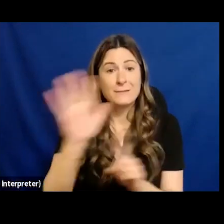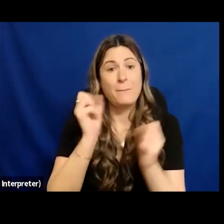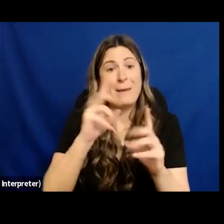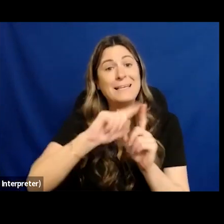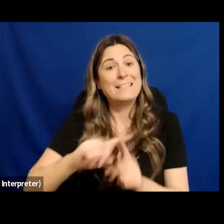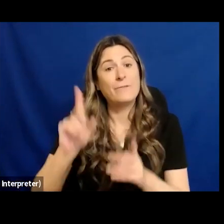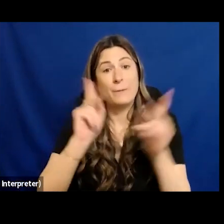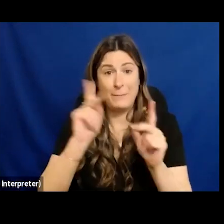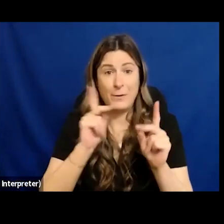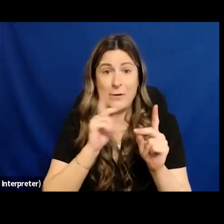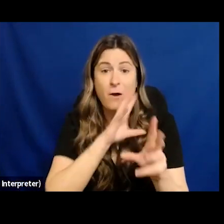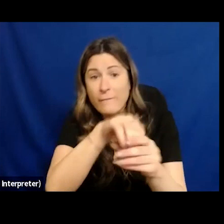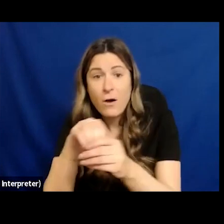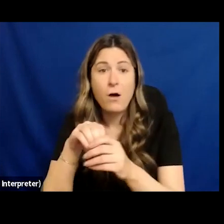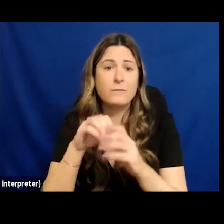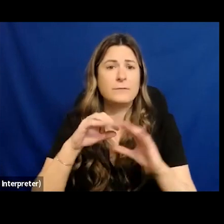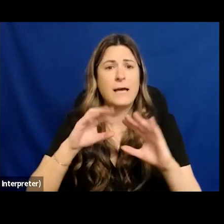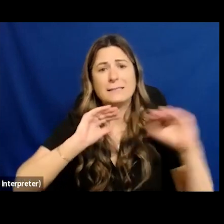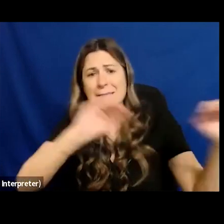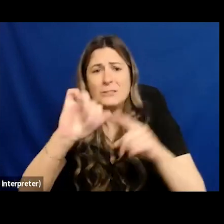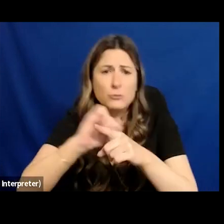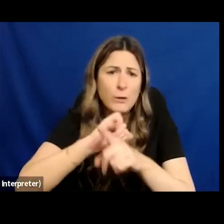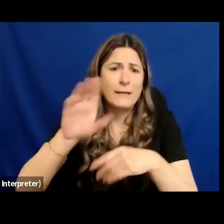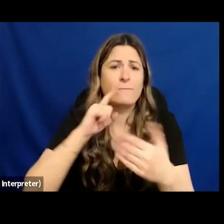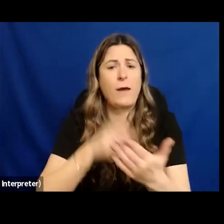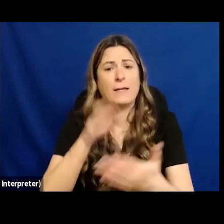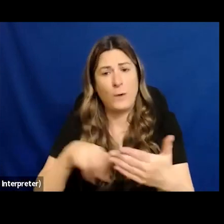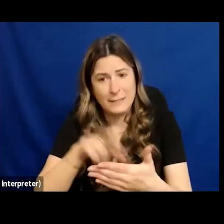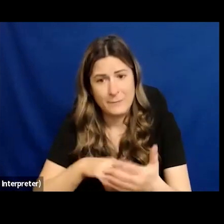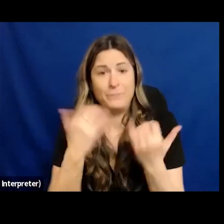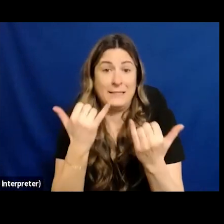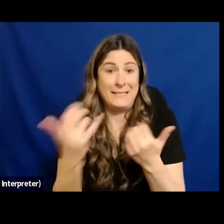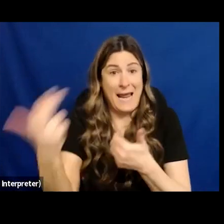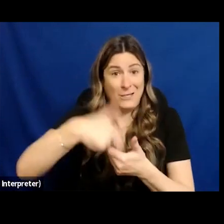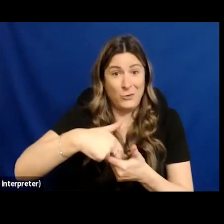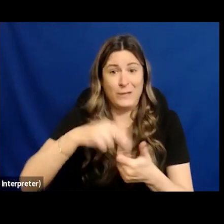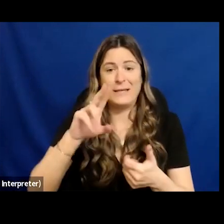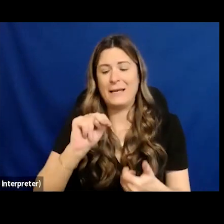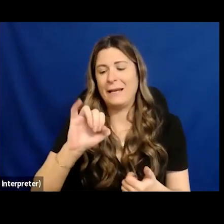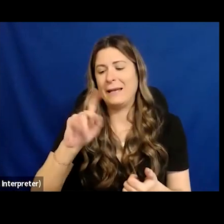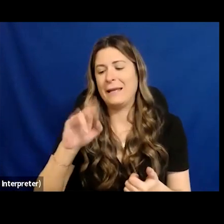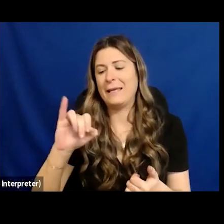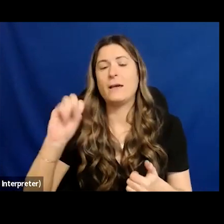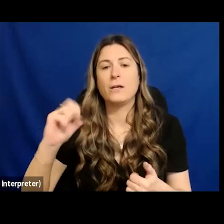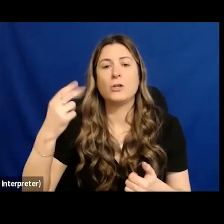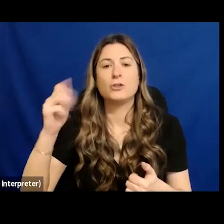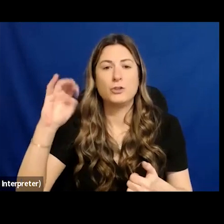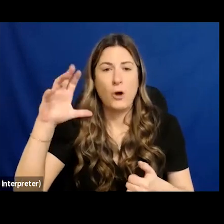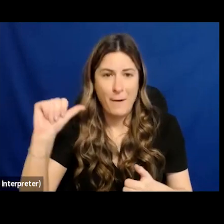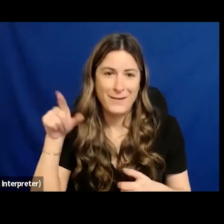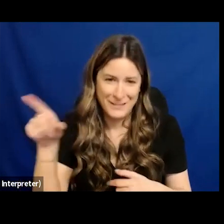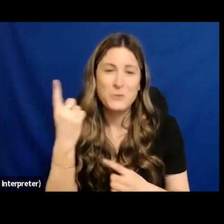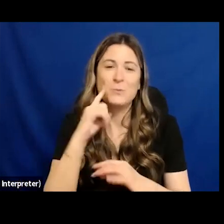champions are joining us today such as the honorable nikki sharma nikki sharma was elected mla for vancouver hastings in 2020